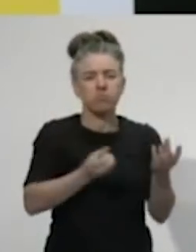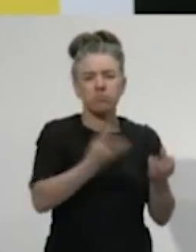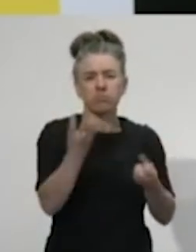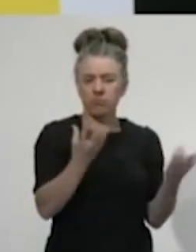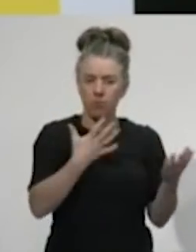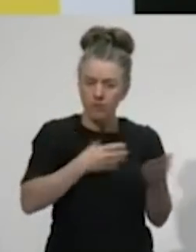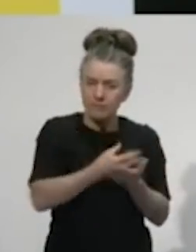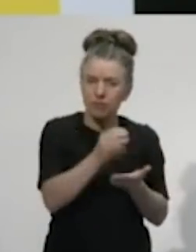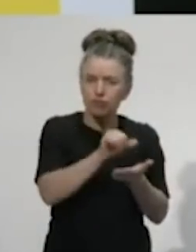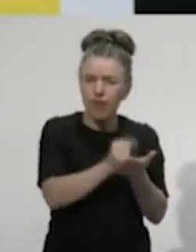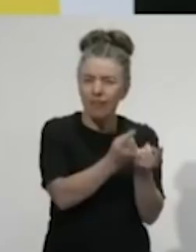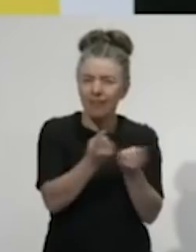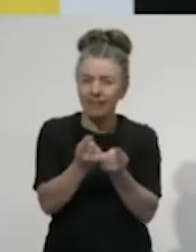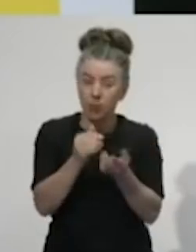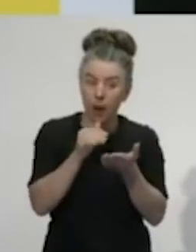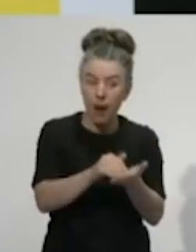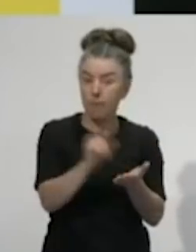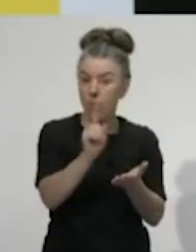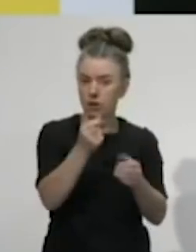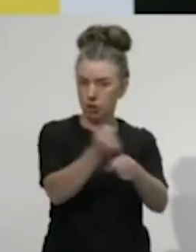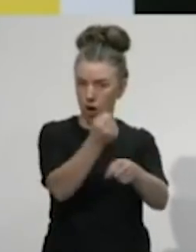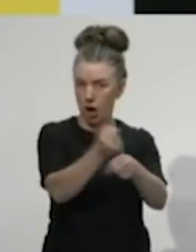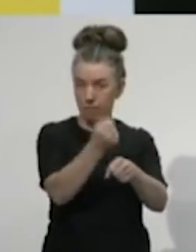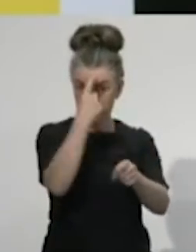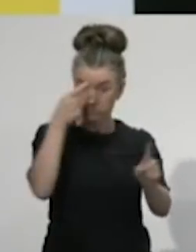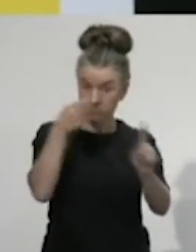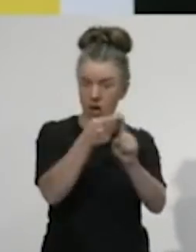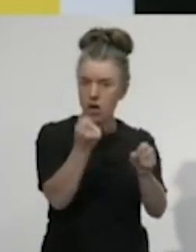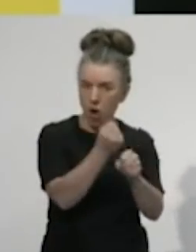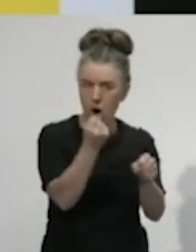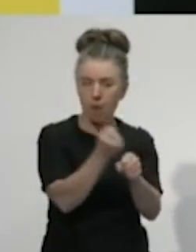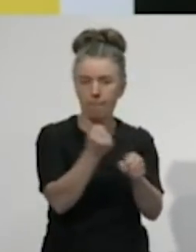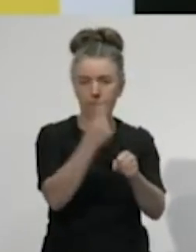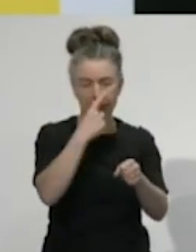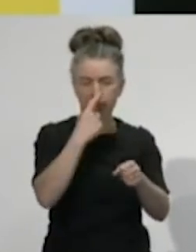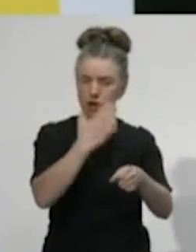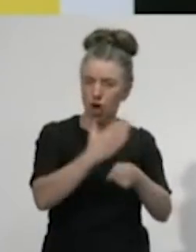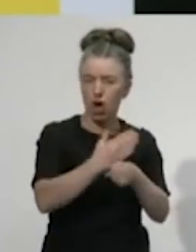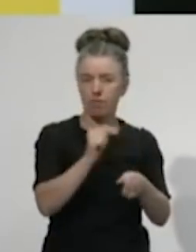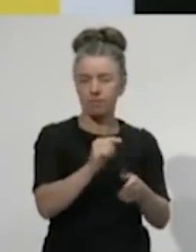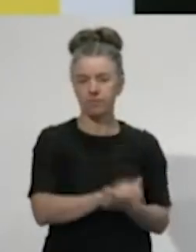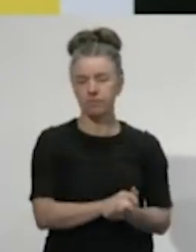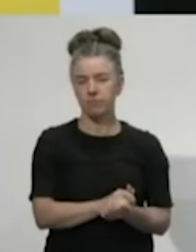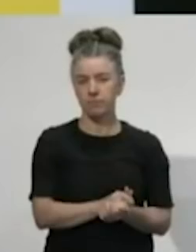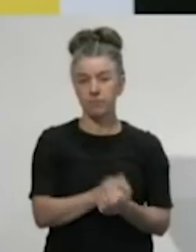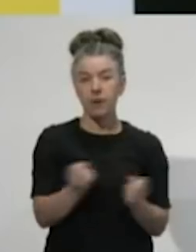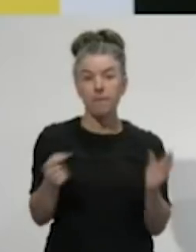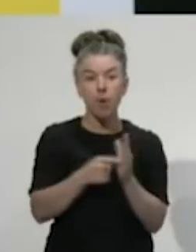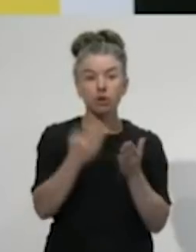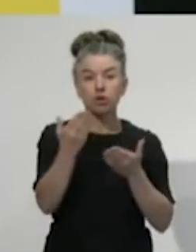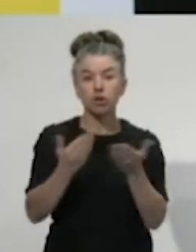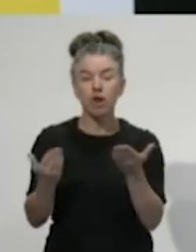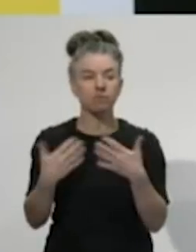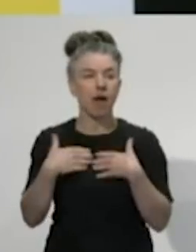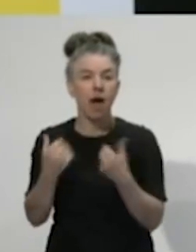value for money and supports our primary goal of jobs. But the notion that at this time of need, we would make cuts to the essential services so